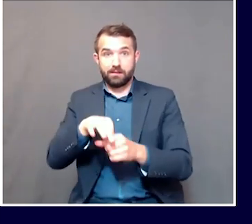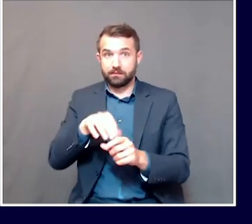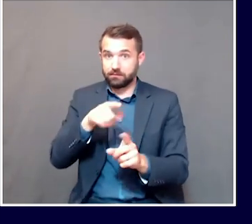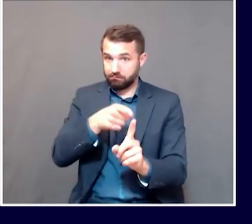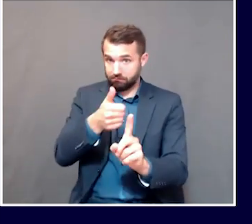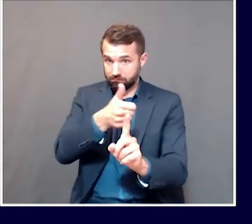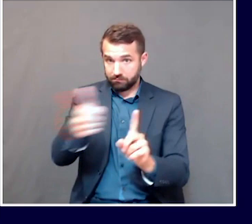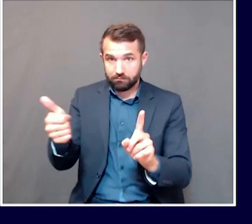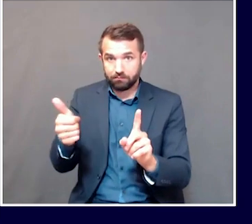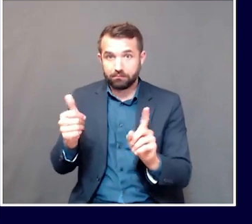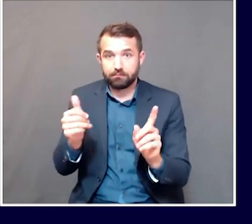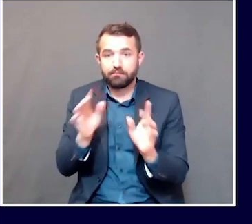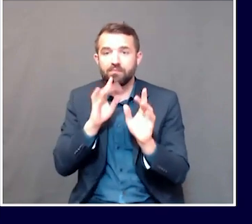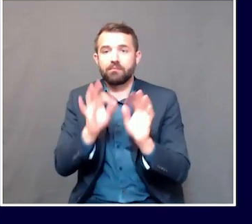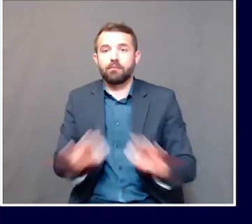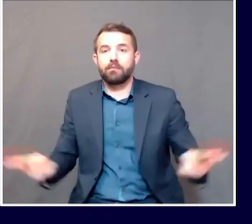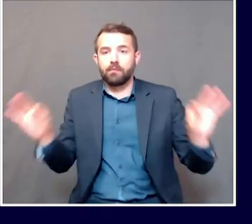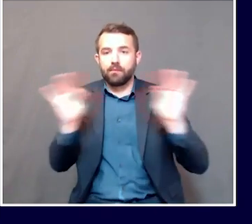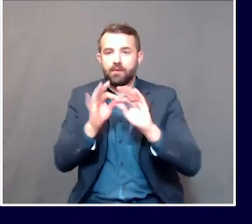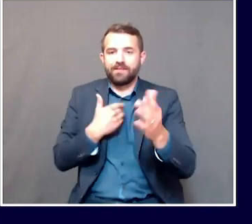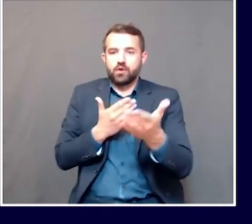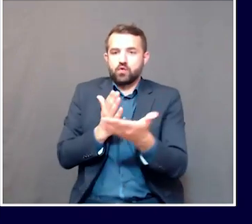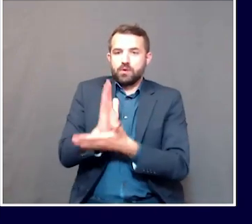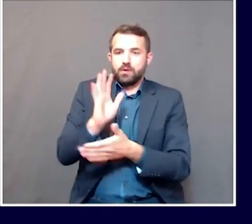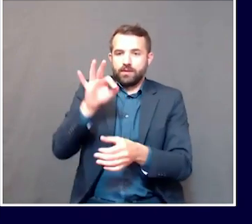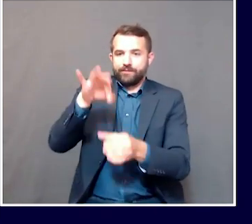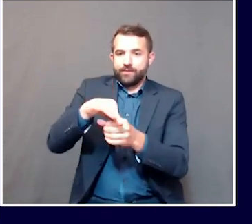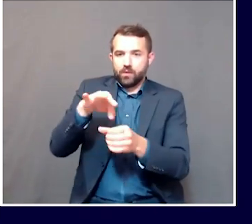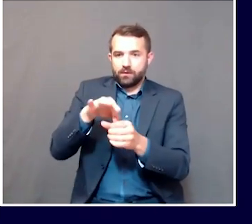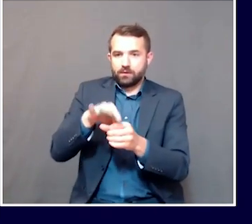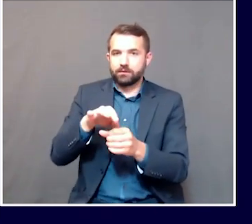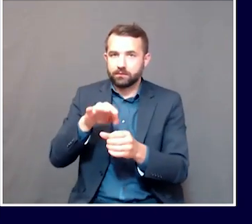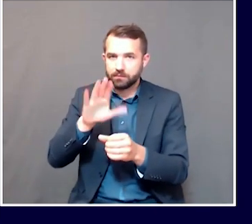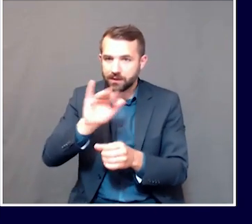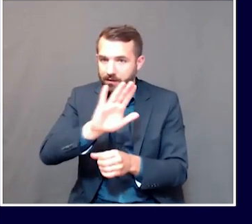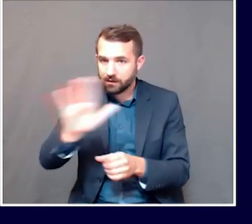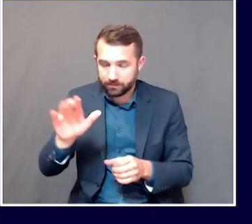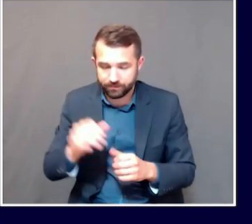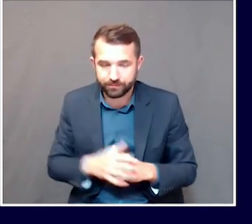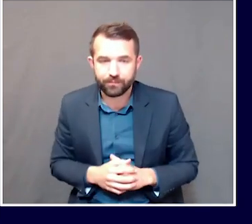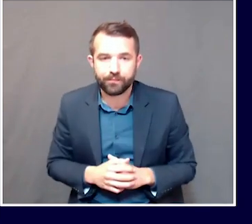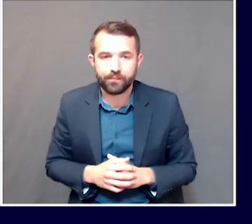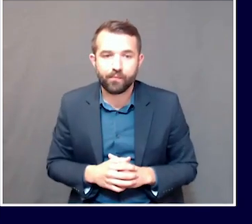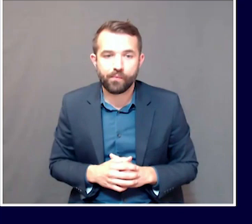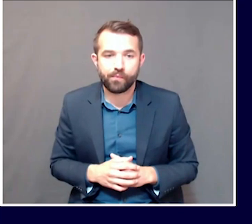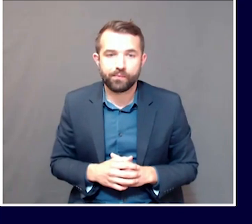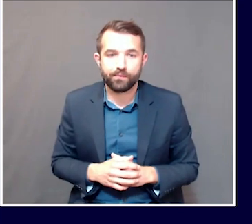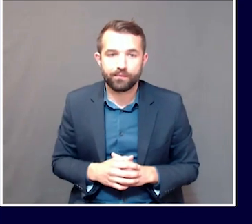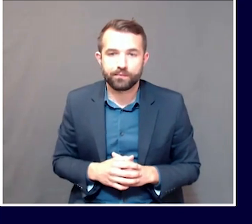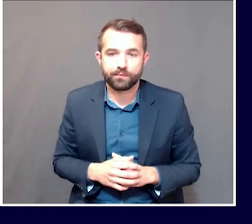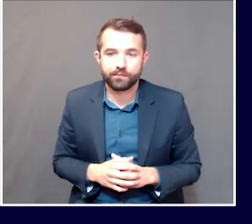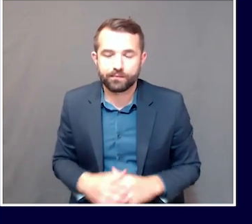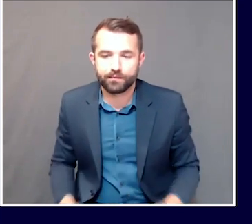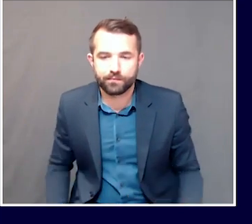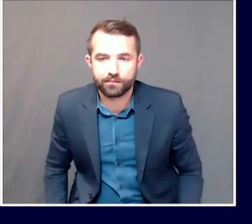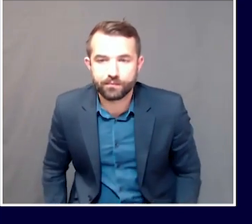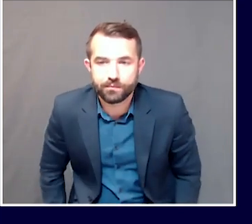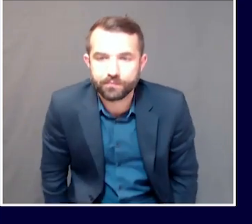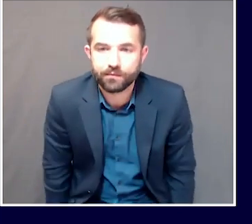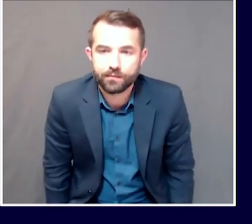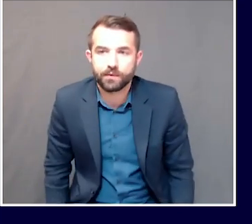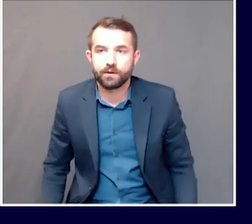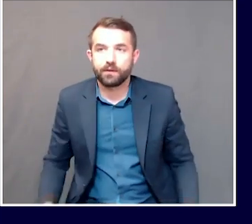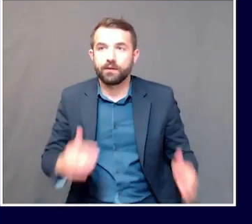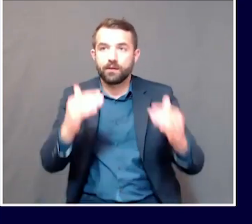including voting by absentee ballot. Thank you. Thanks, Amy. We'll turn next to Bob